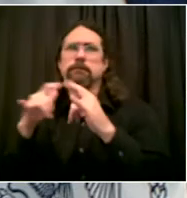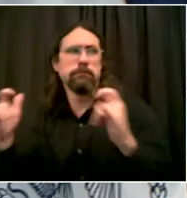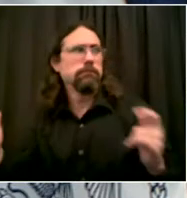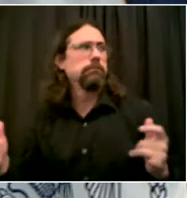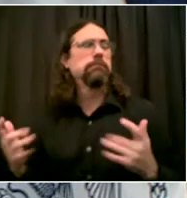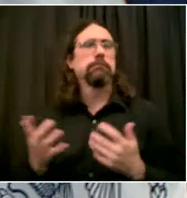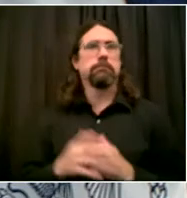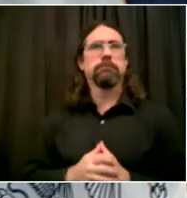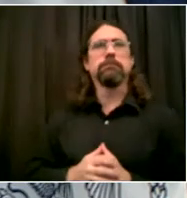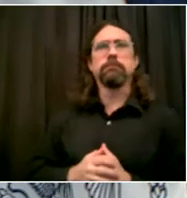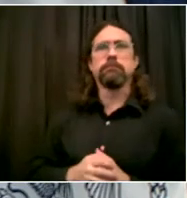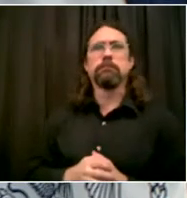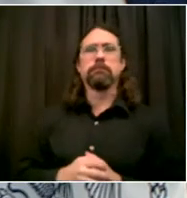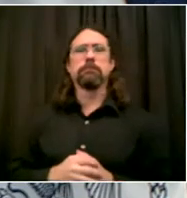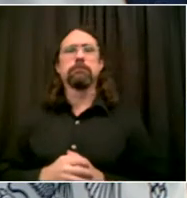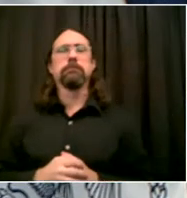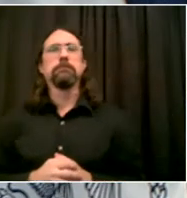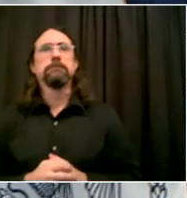Ravain from Hamodia.